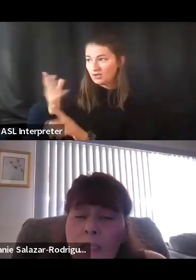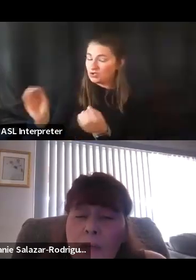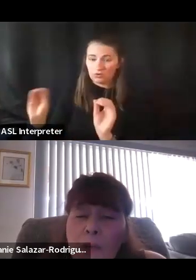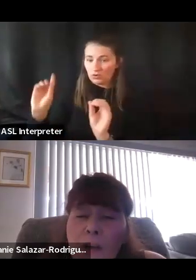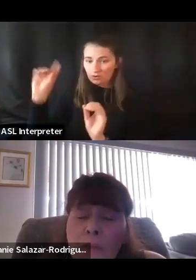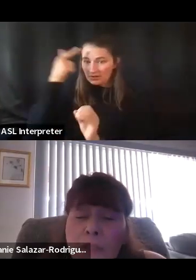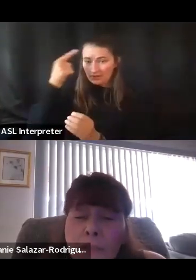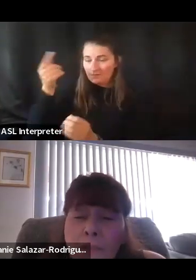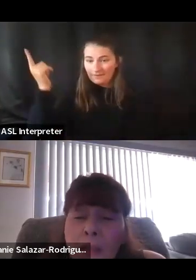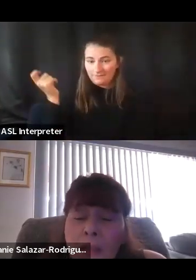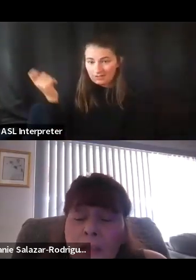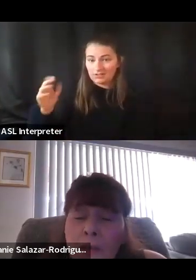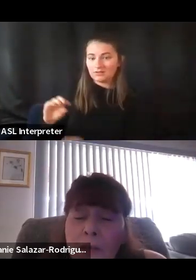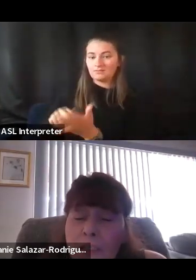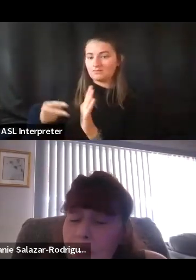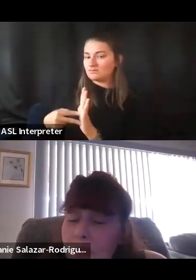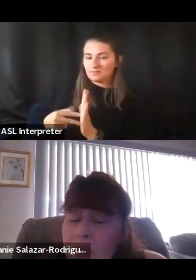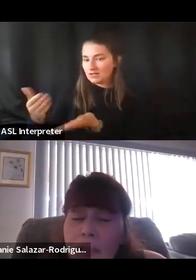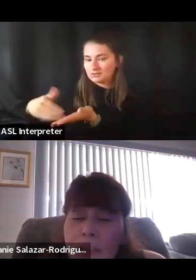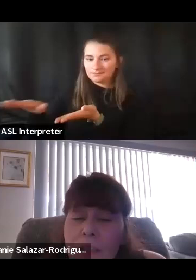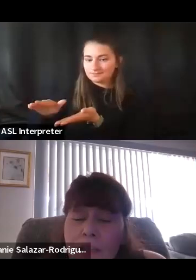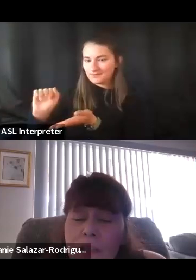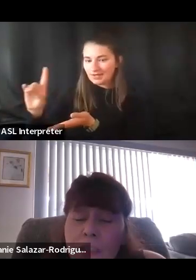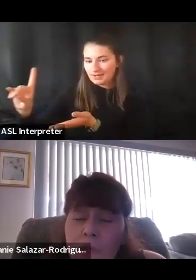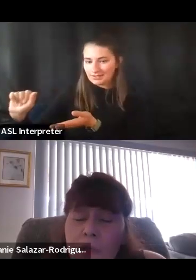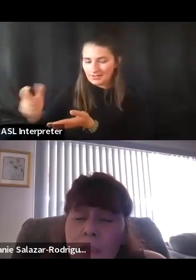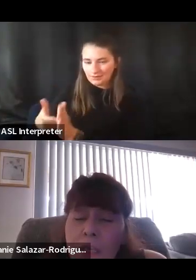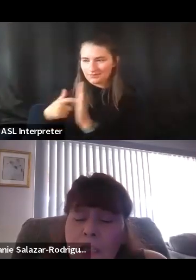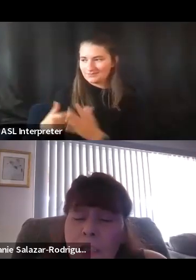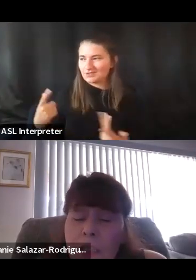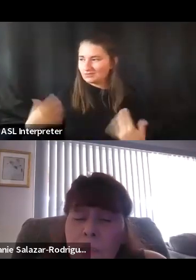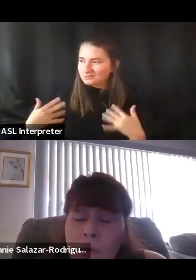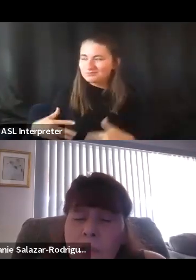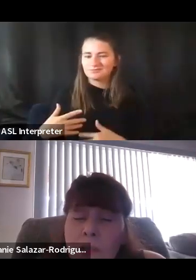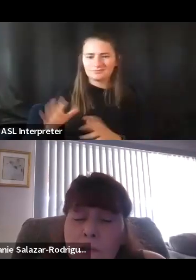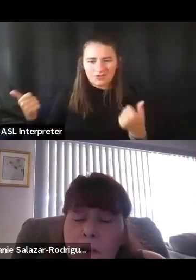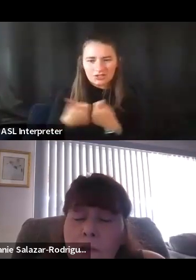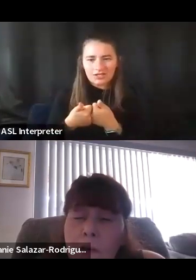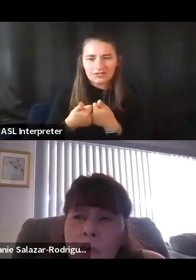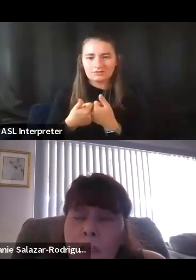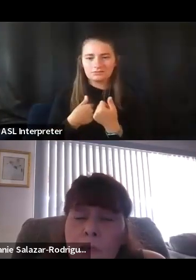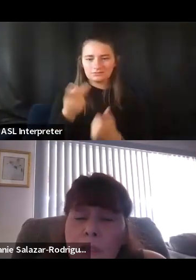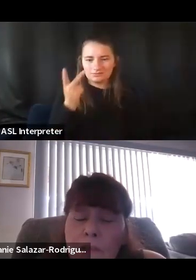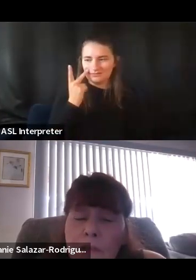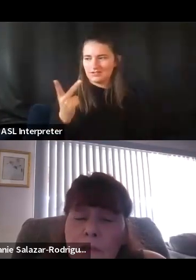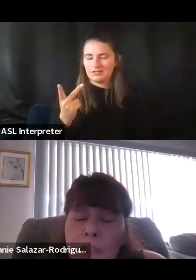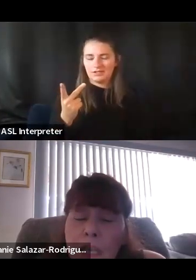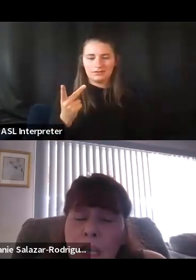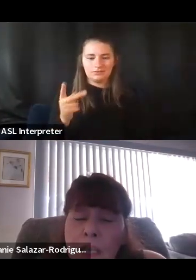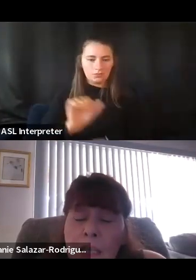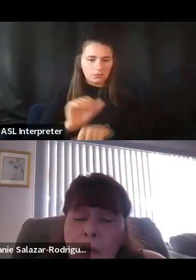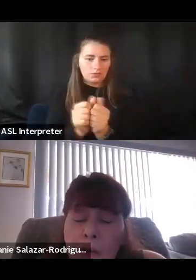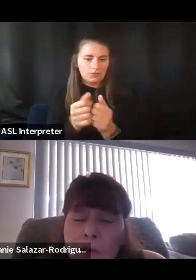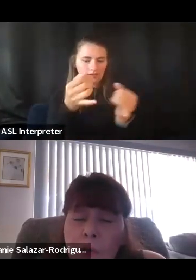from ADA requirements. So it's been a challenge and I've just really seen the importance of, of, working with individuals.